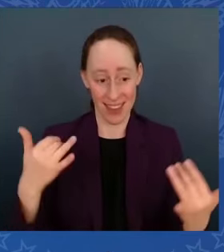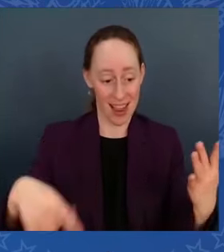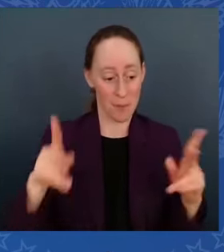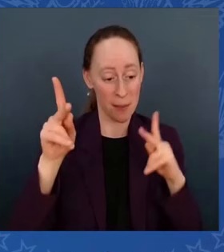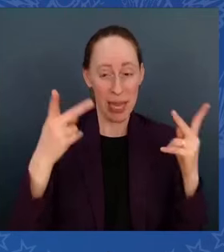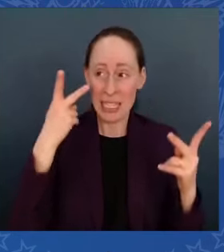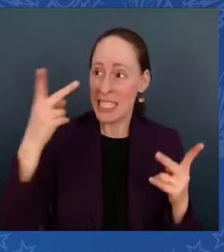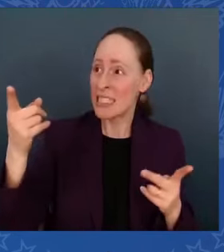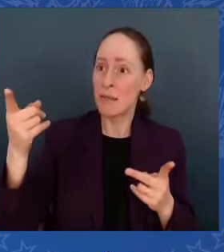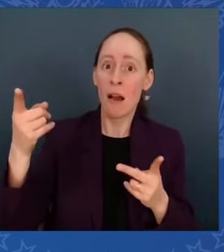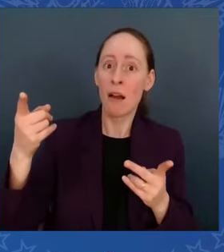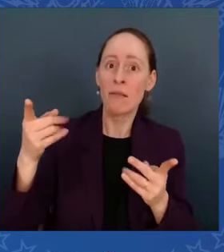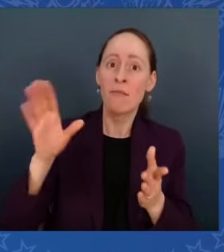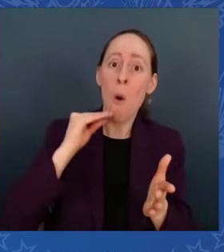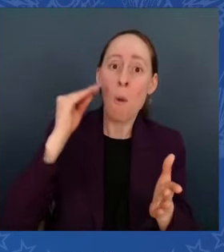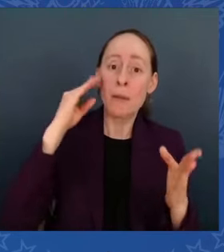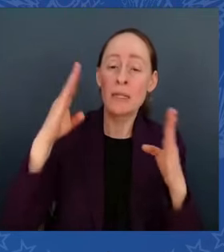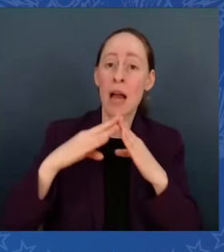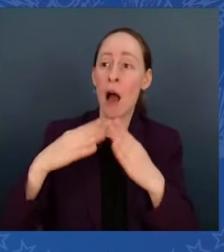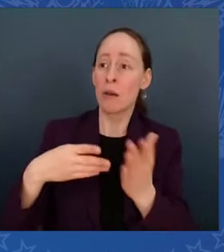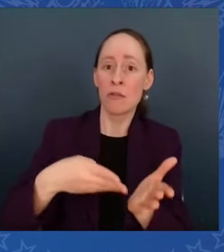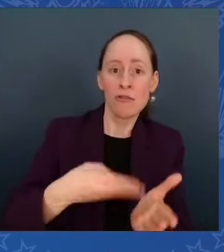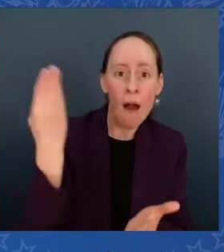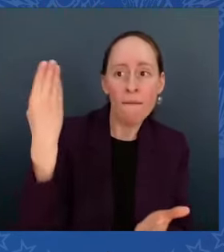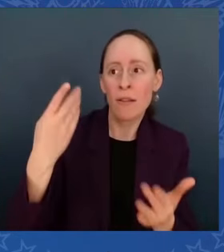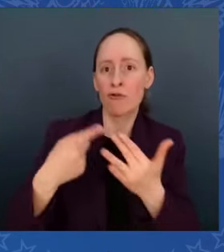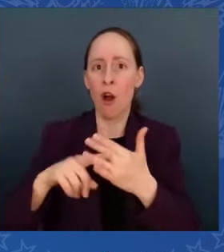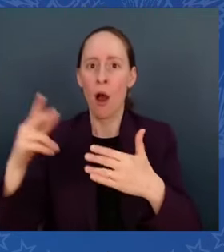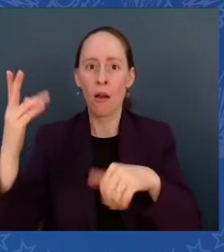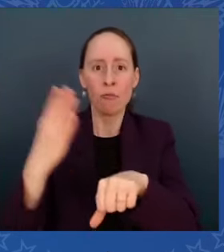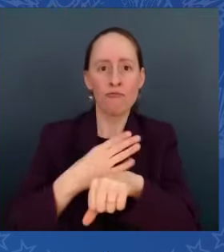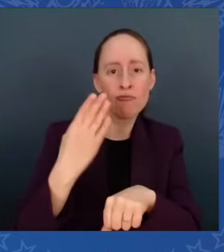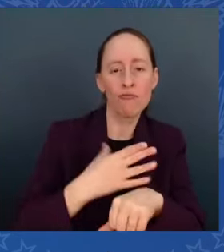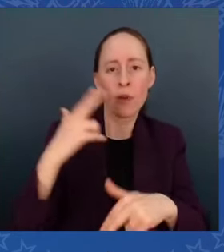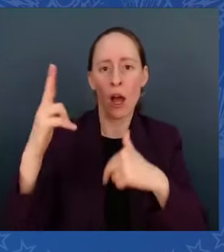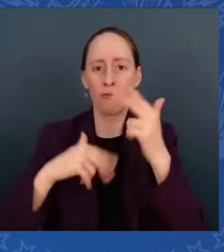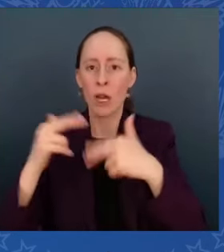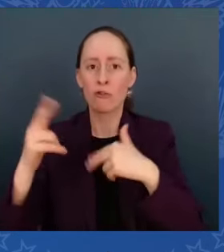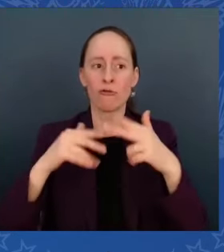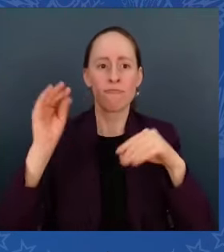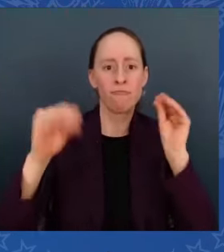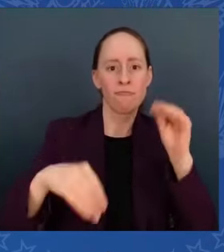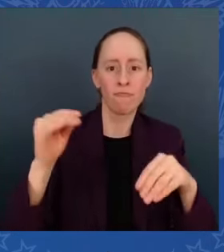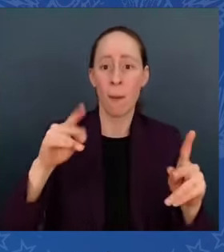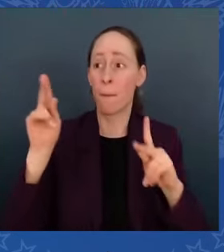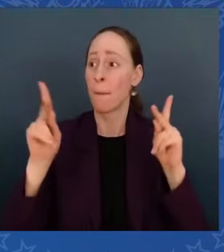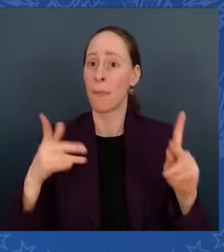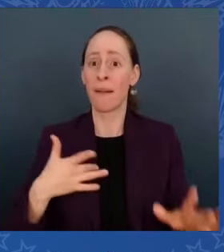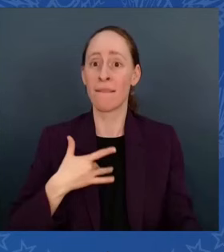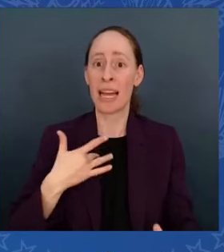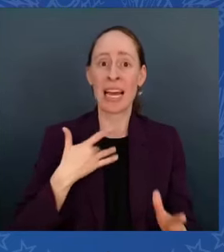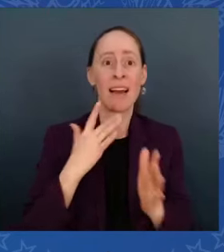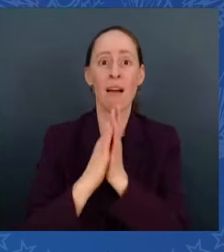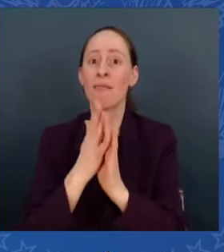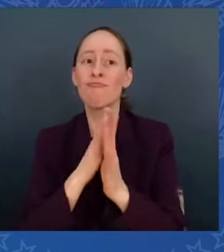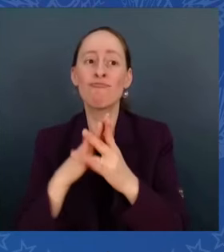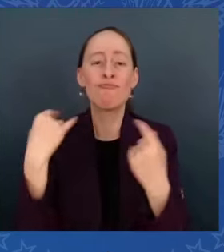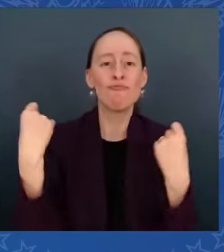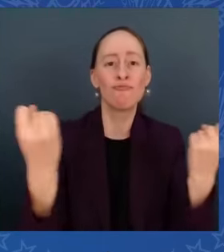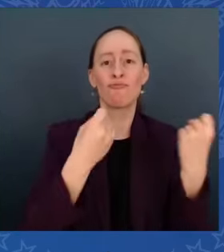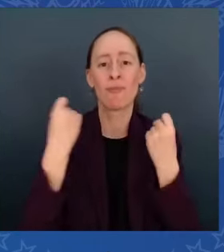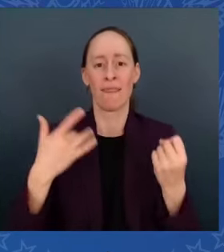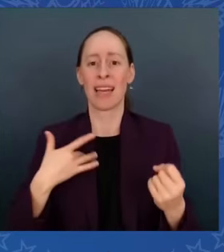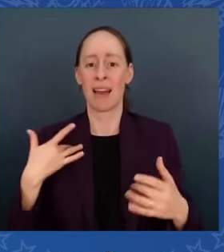when they see new pipes being laid and people going to work, I hope they feel the pride that I feel. Pride in their